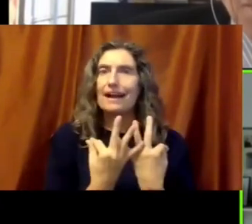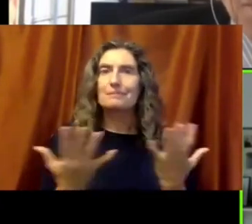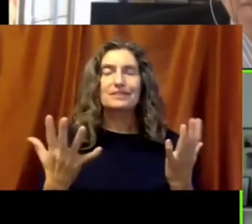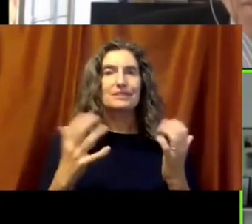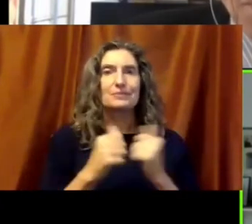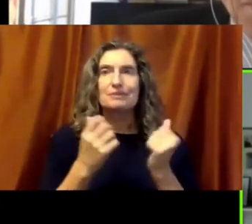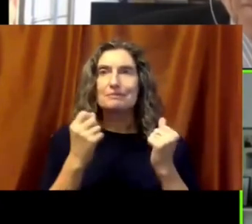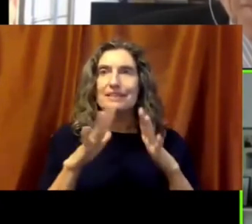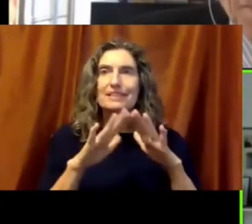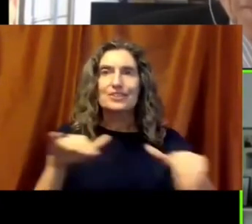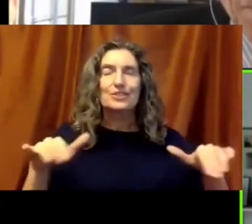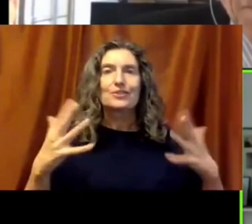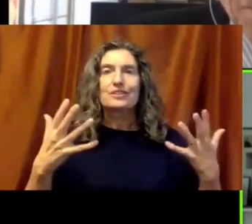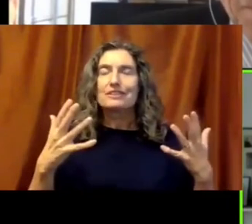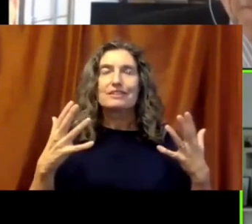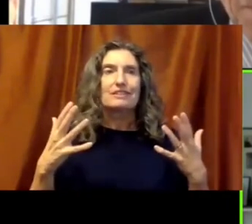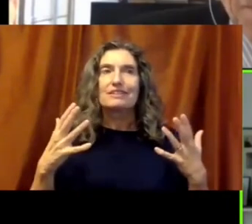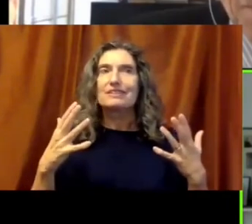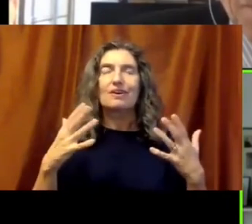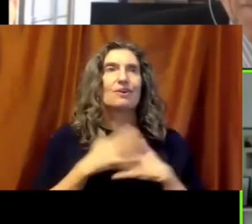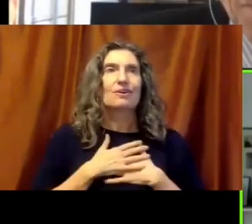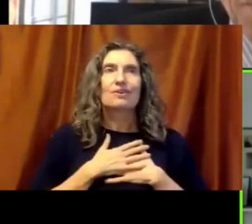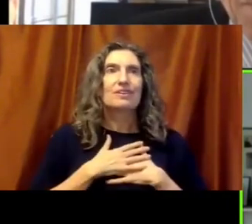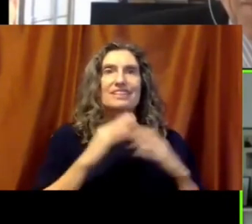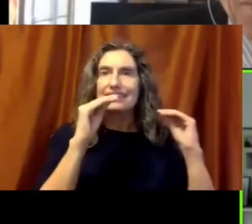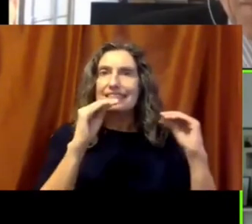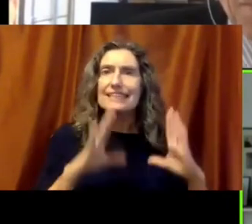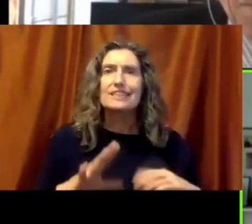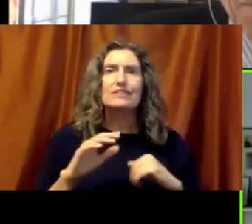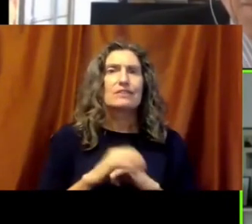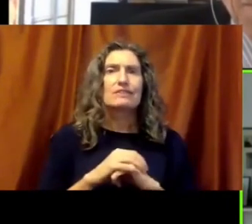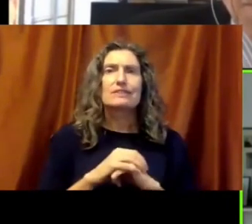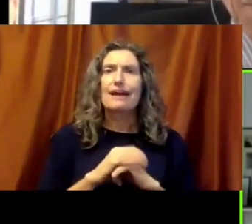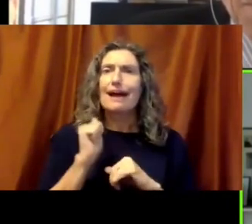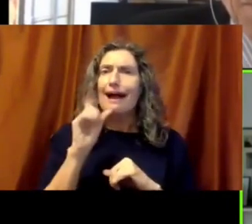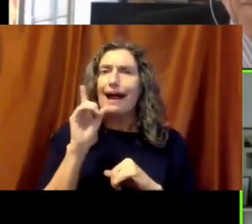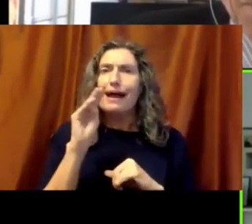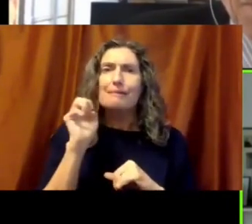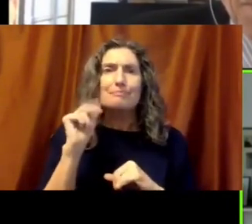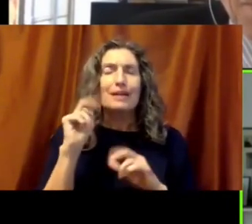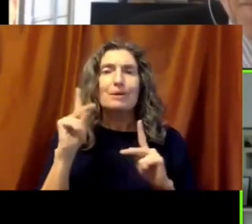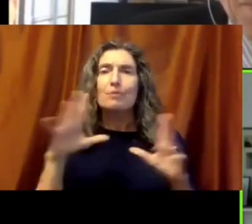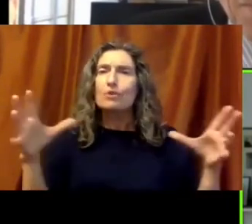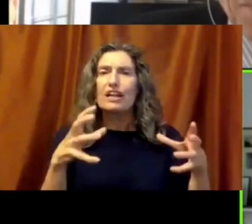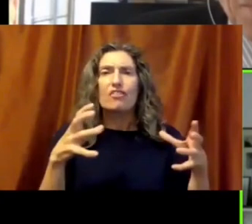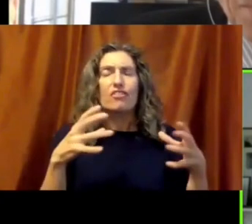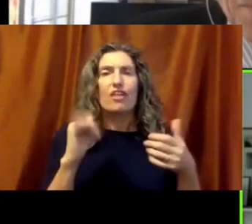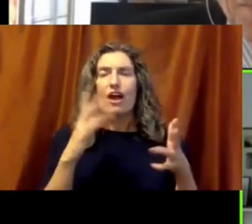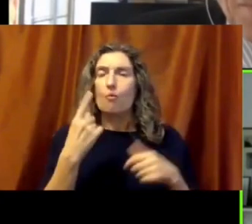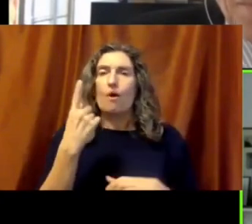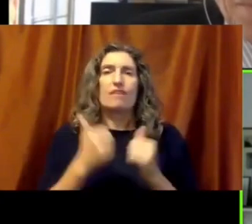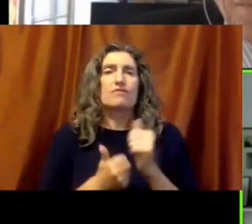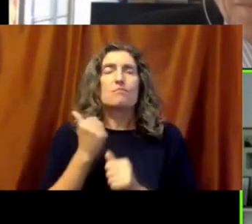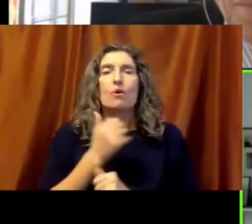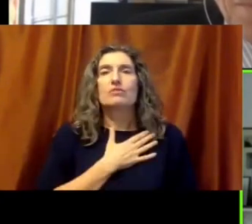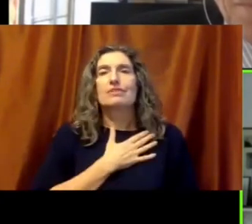of children, of teachers, of administrators. It is one of the